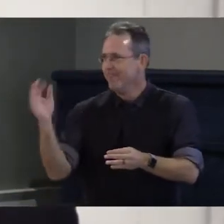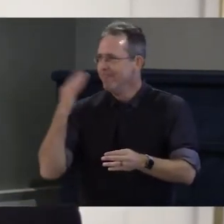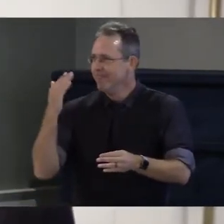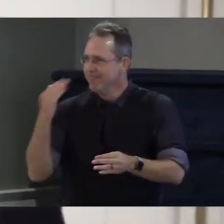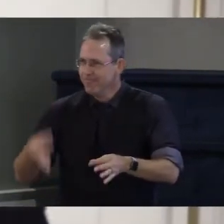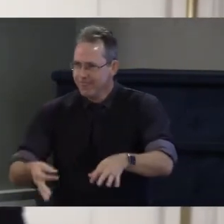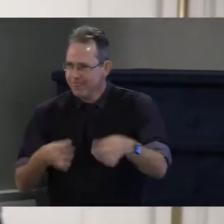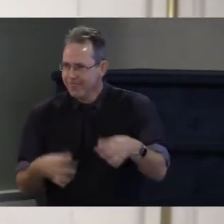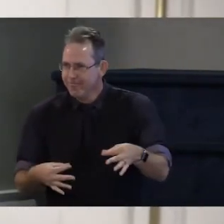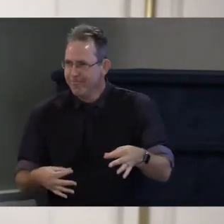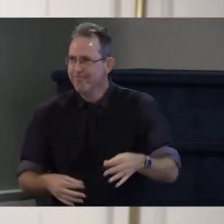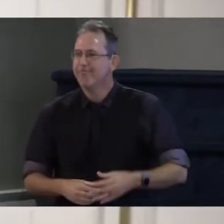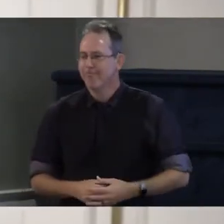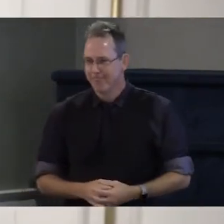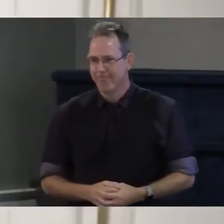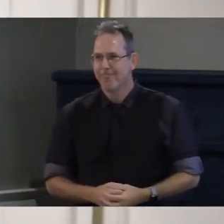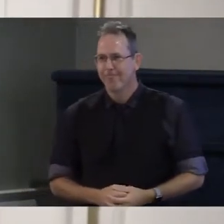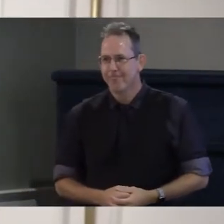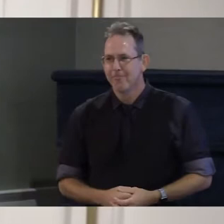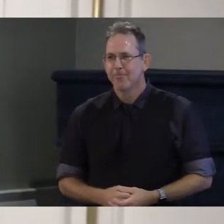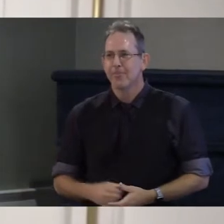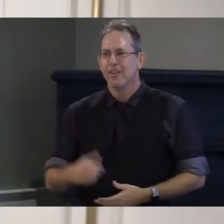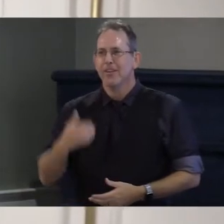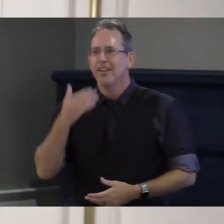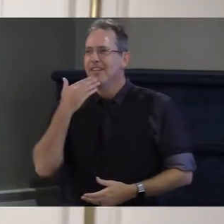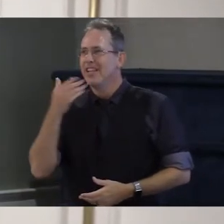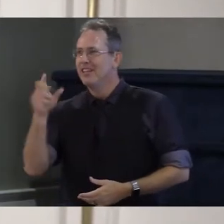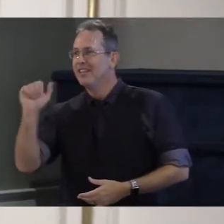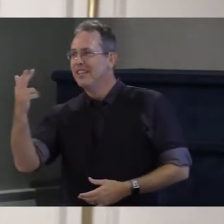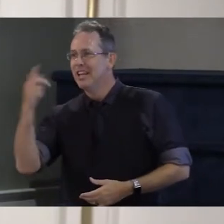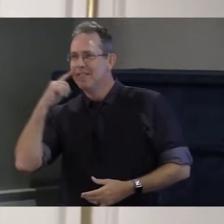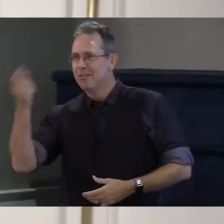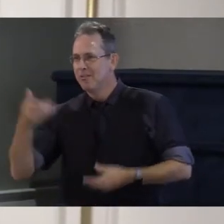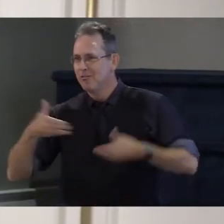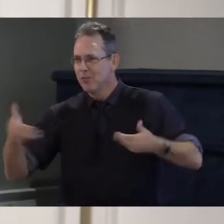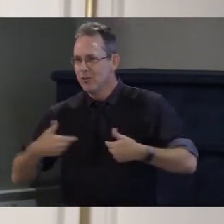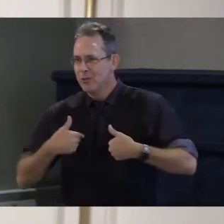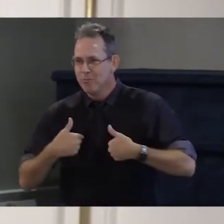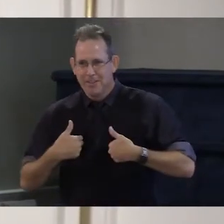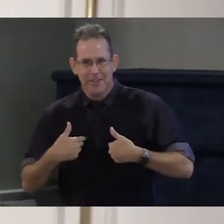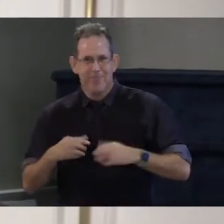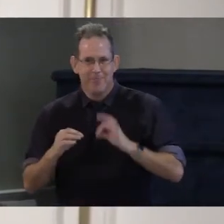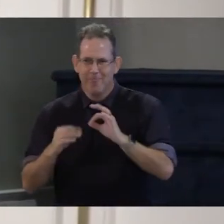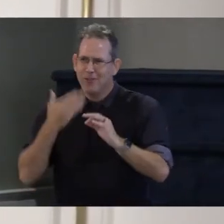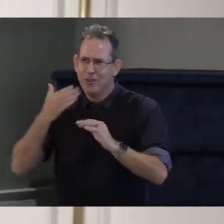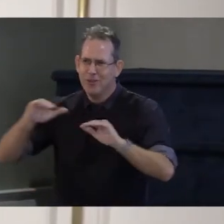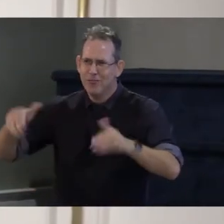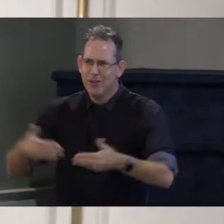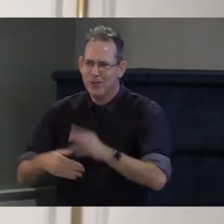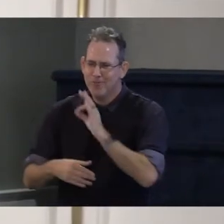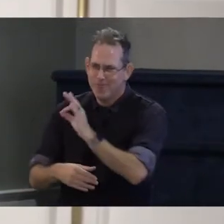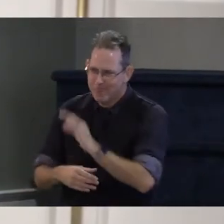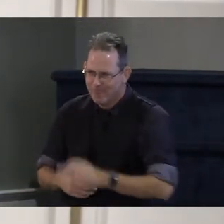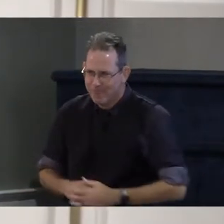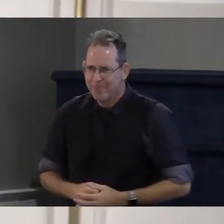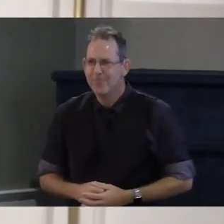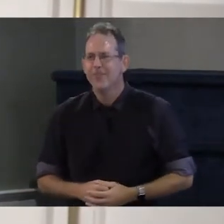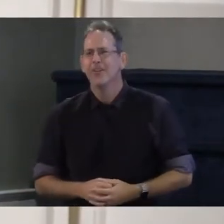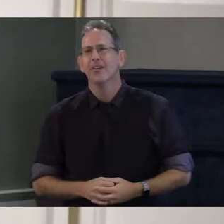thank you Sarah for that really nice introduction and I'll just say in passing that